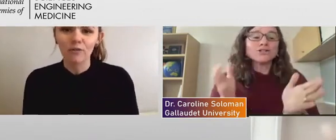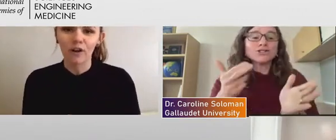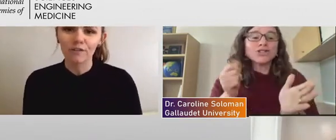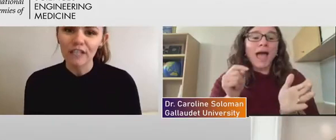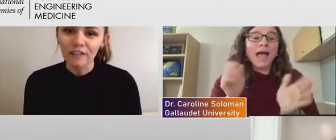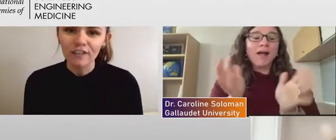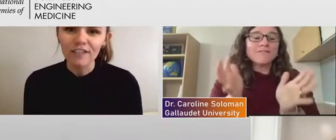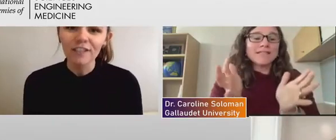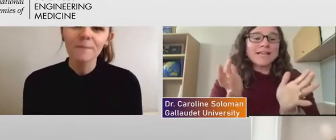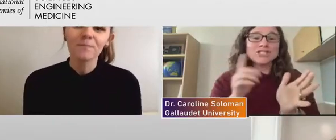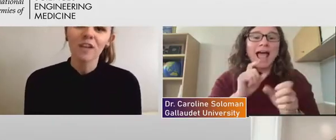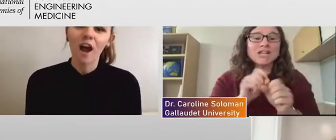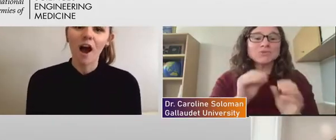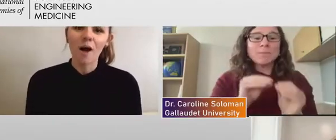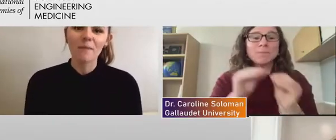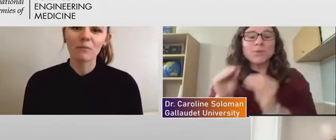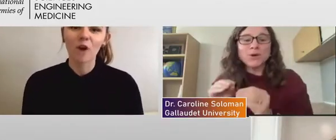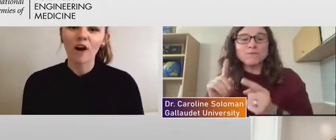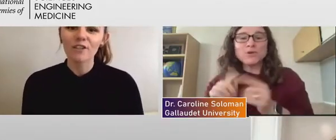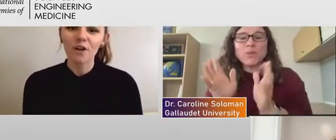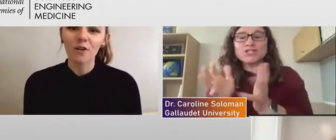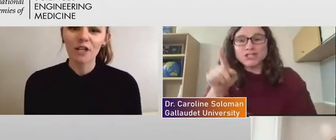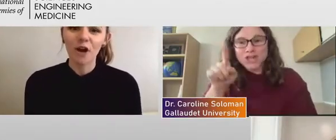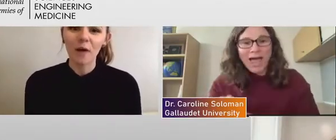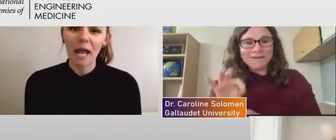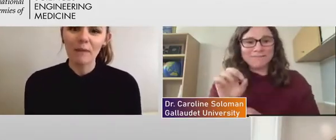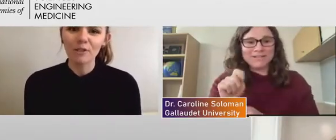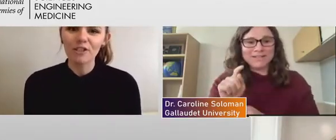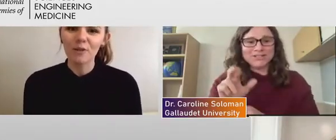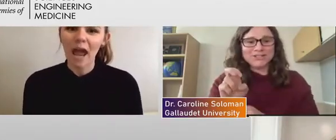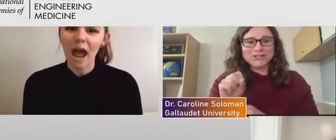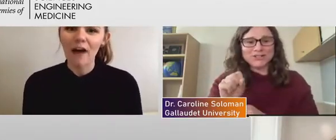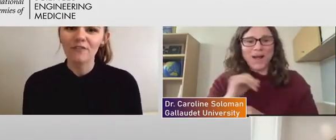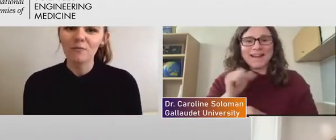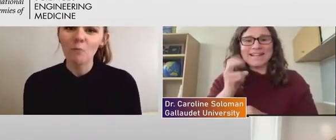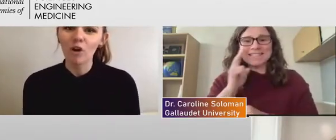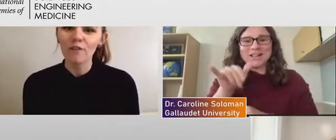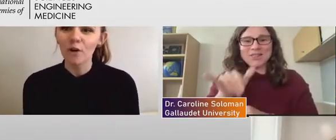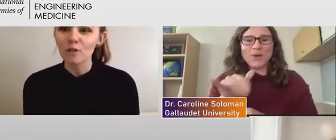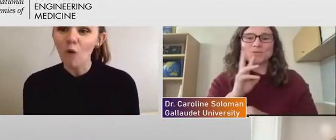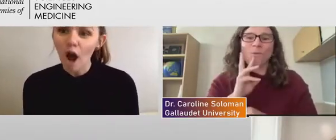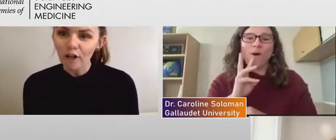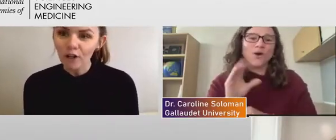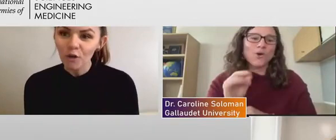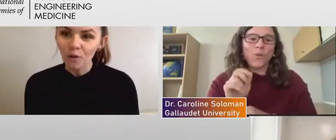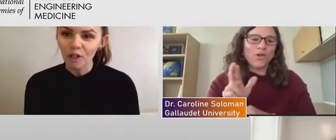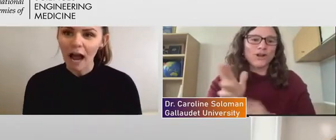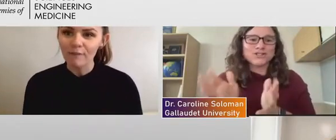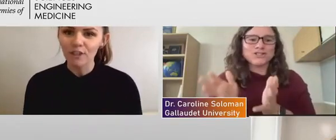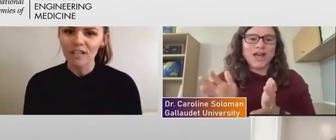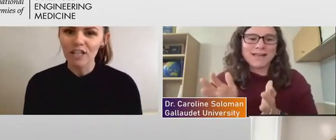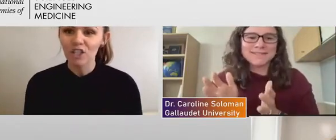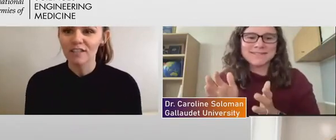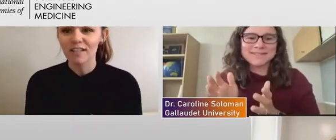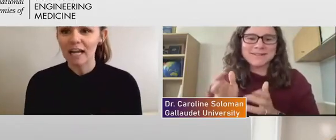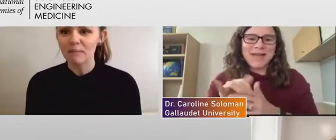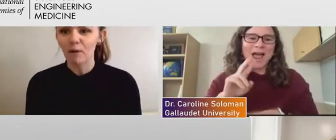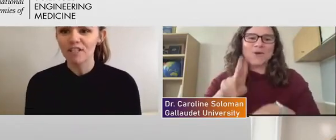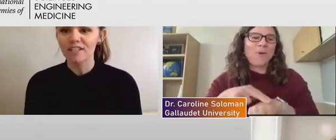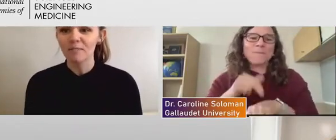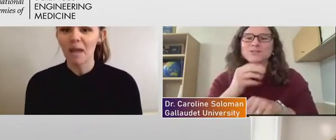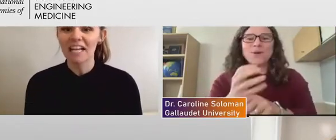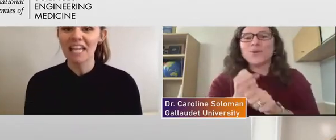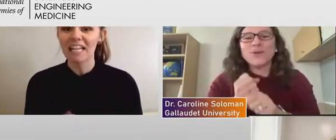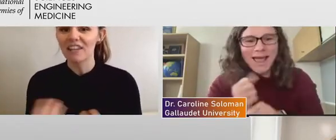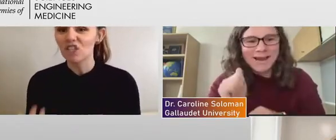knowledgeable of our field. Um, and we're also, you know, able to have more of those water cooler conversations that I can